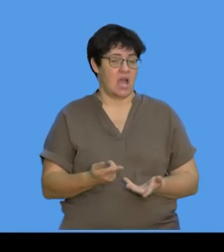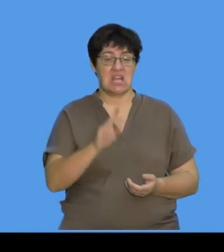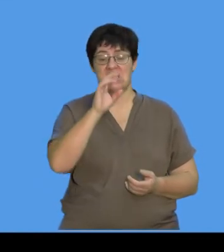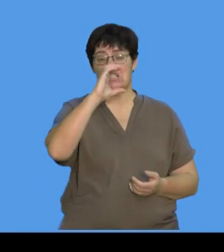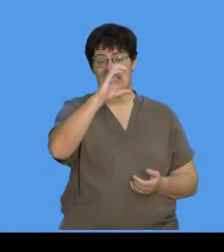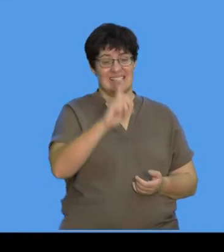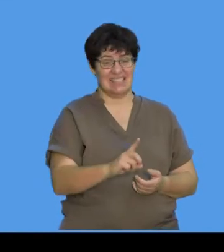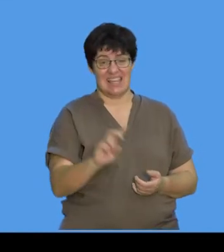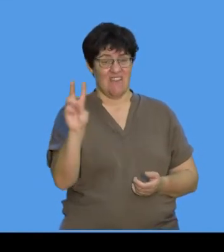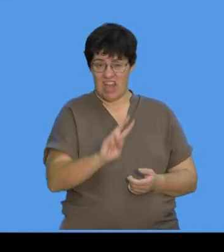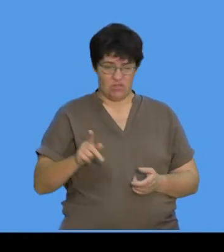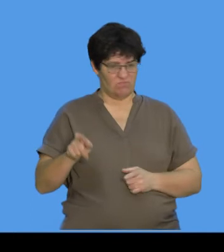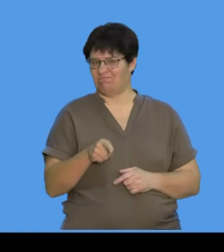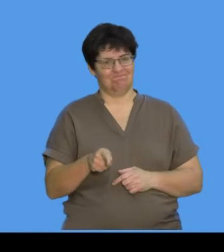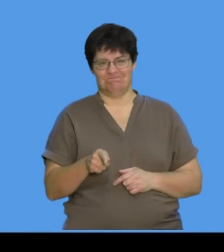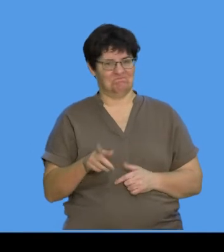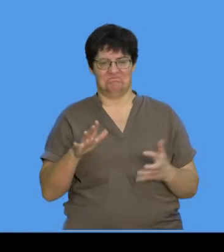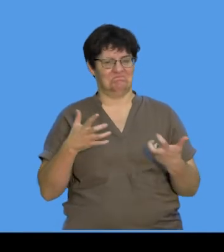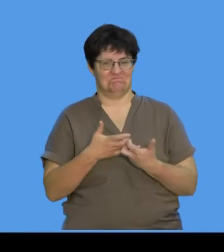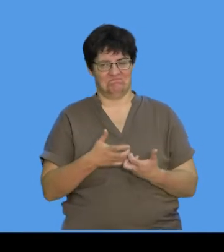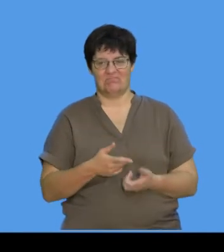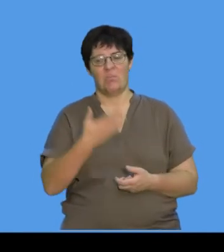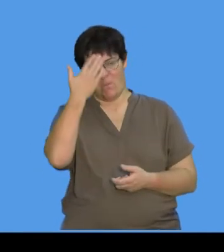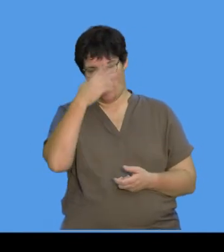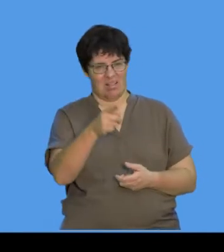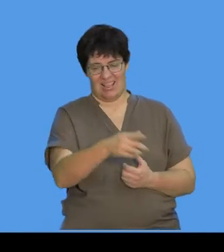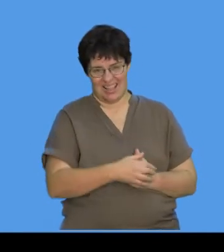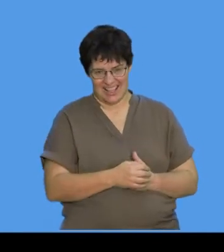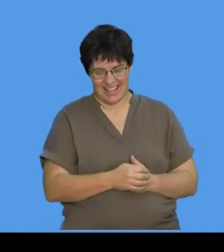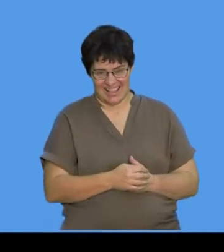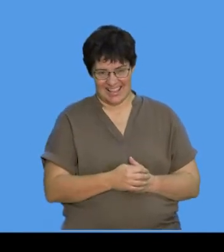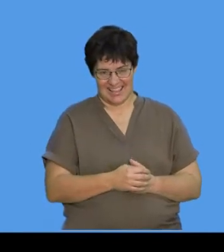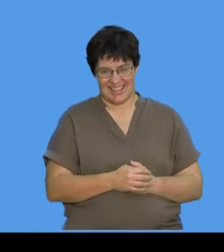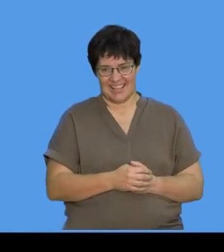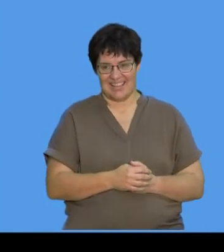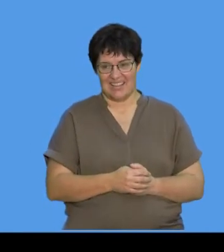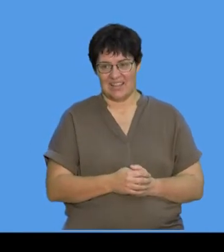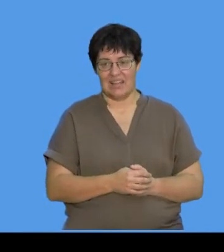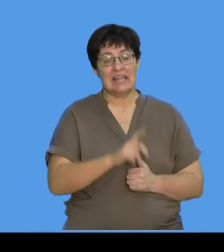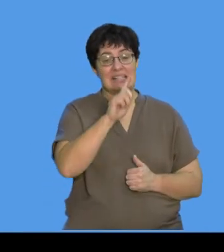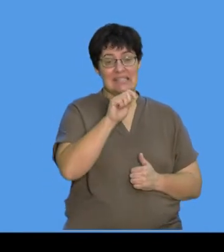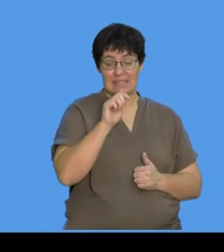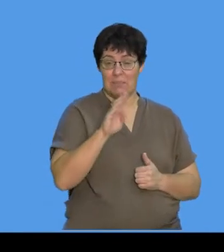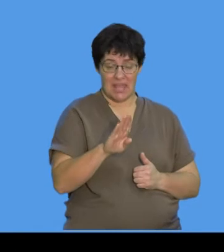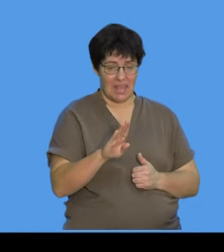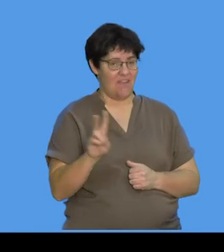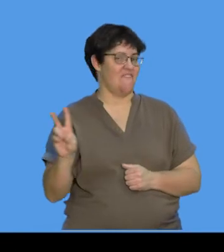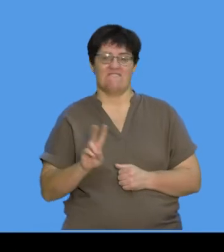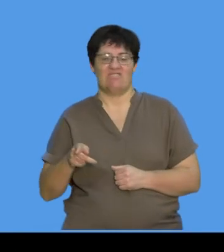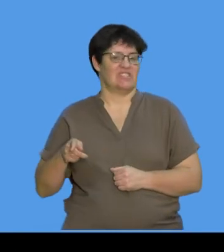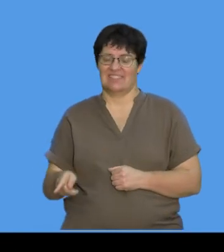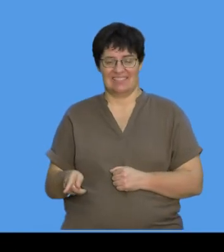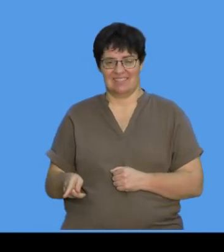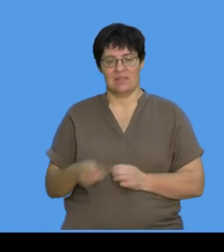and D is a virus, and by now, right after today's lesson, tuberculosis is not